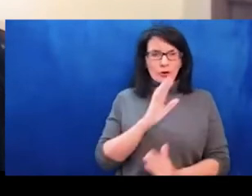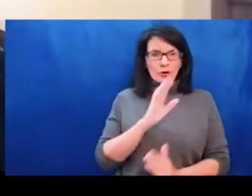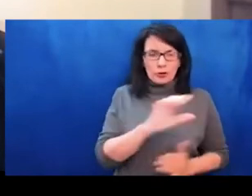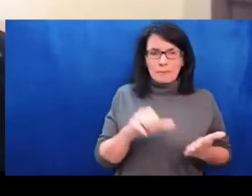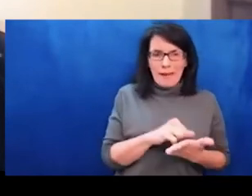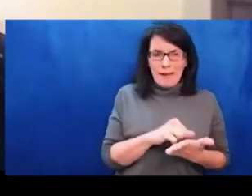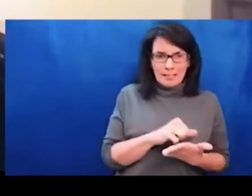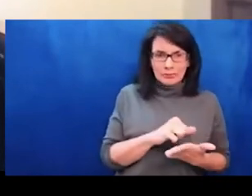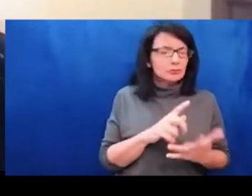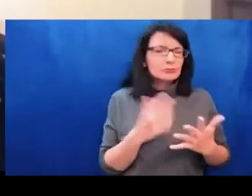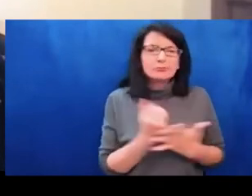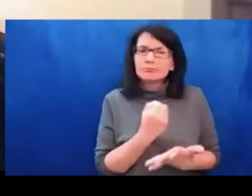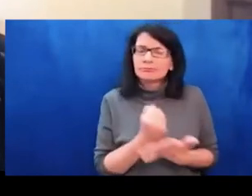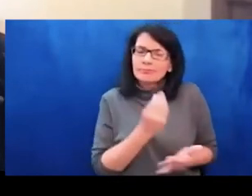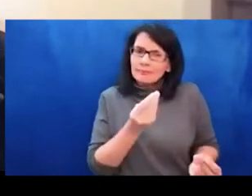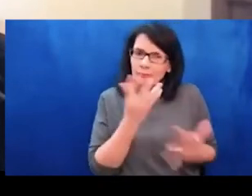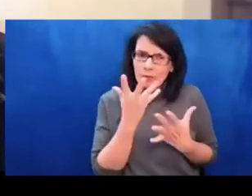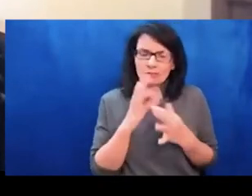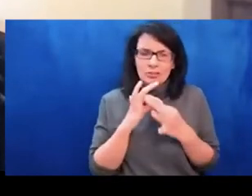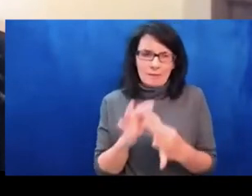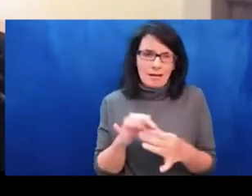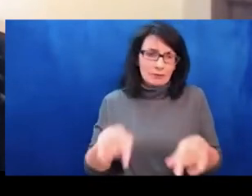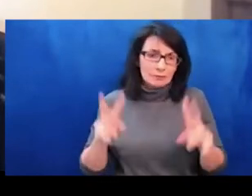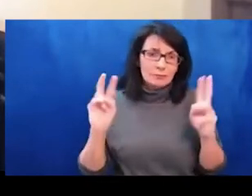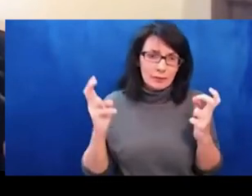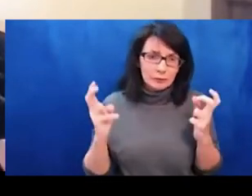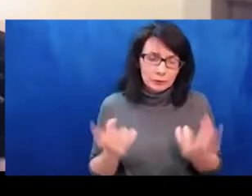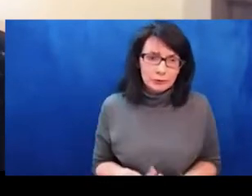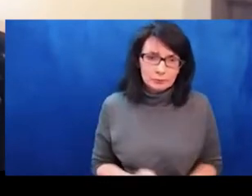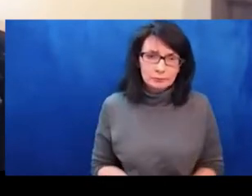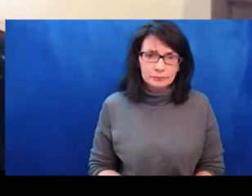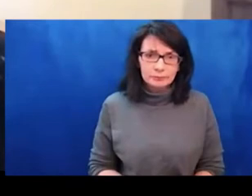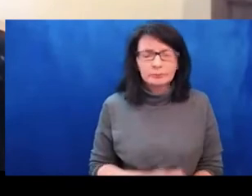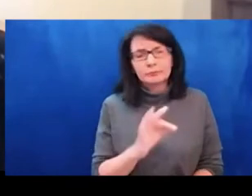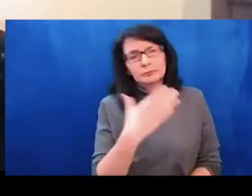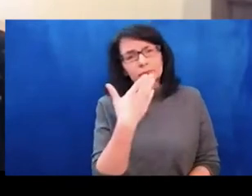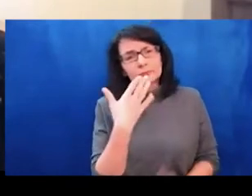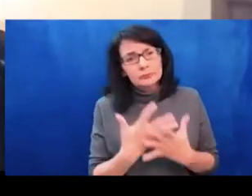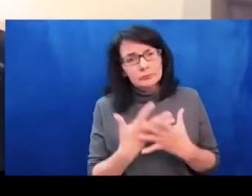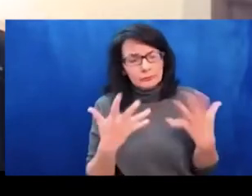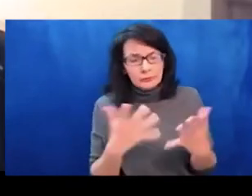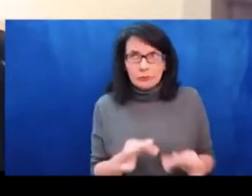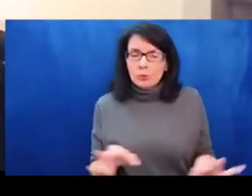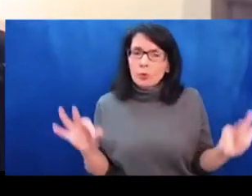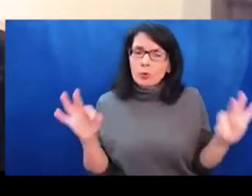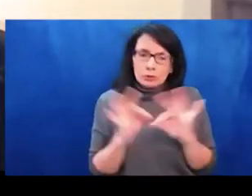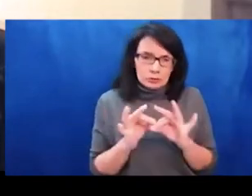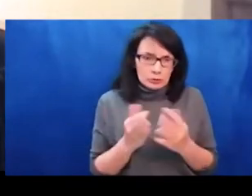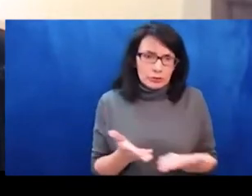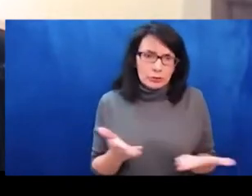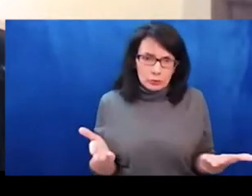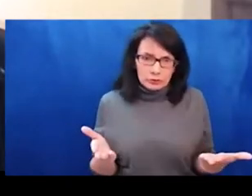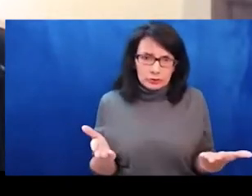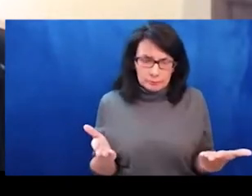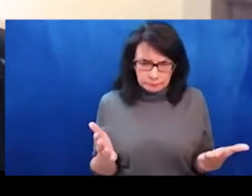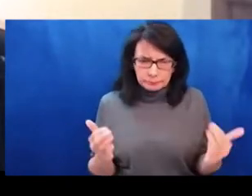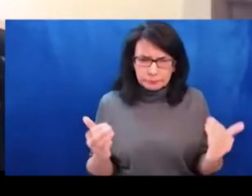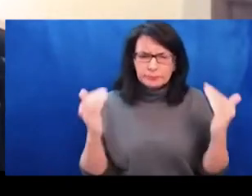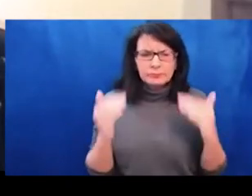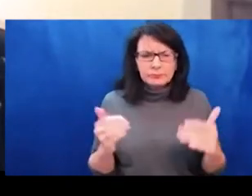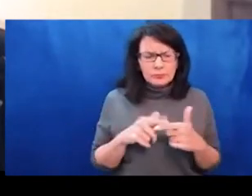at the border, especially about those who need help and resources at the border. She is on Twitter at KS Varnon.